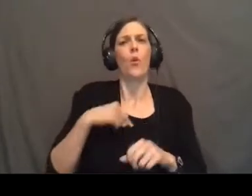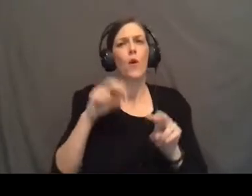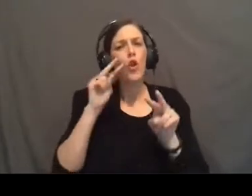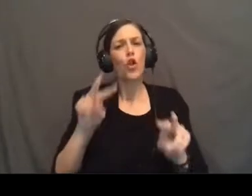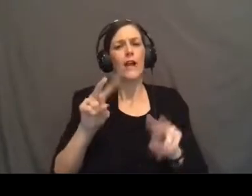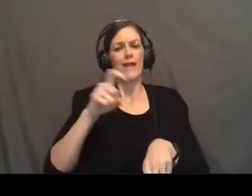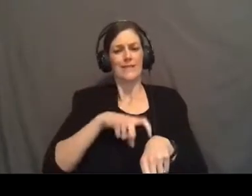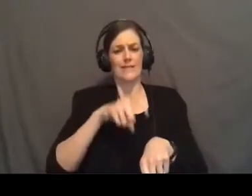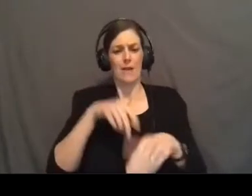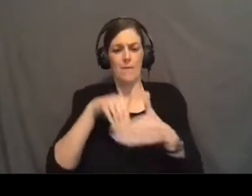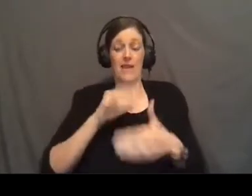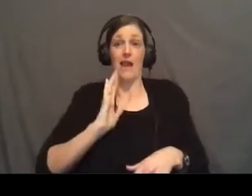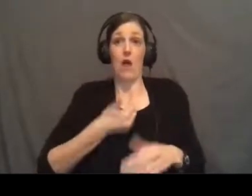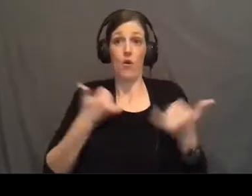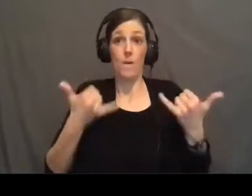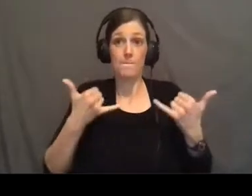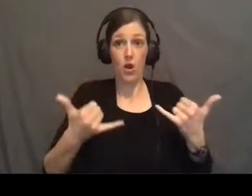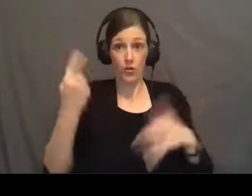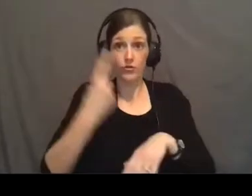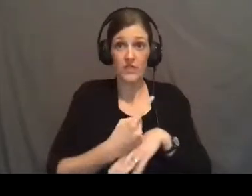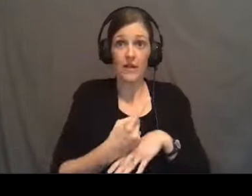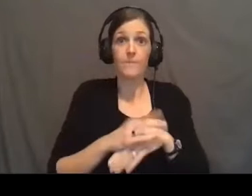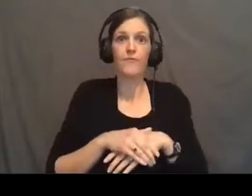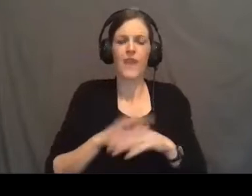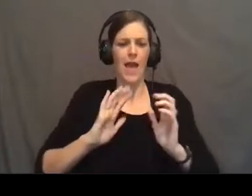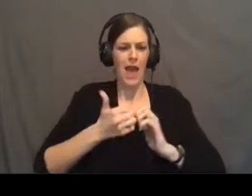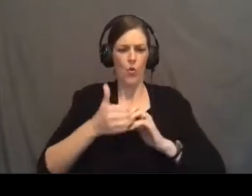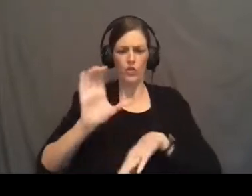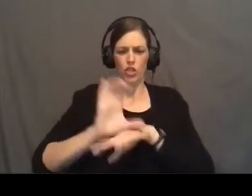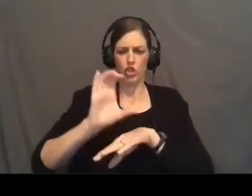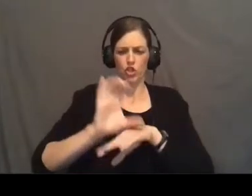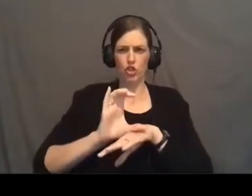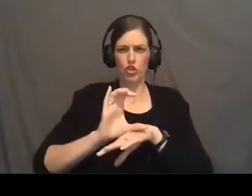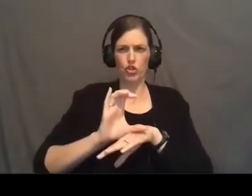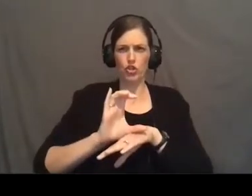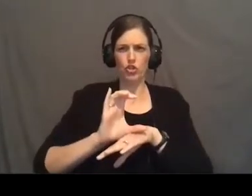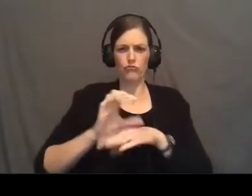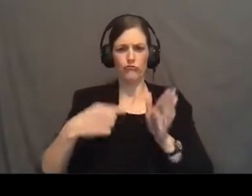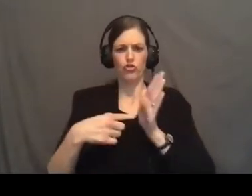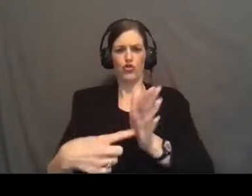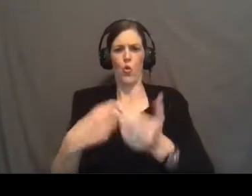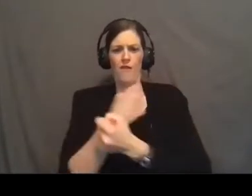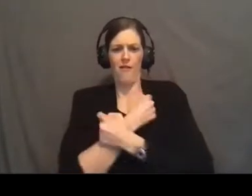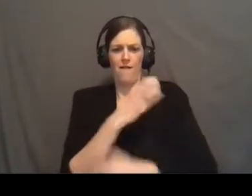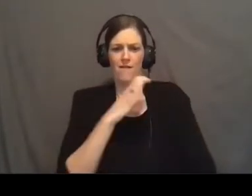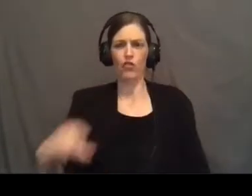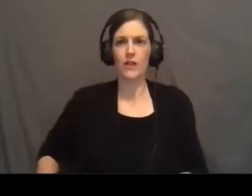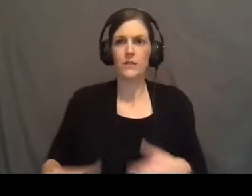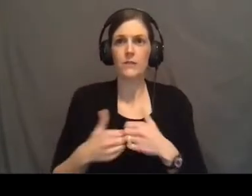at a time in our modern day. How does the church show the love of Christ?